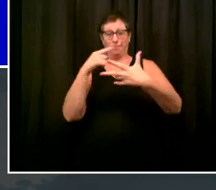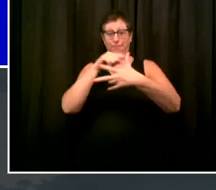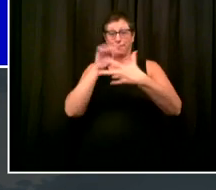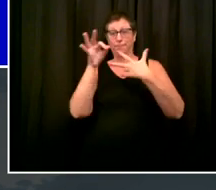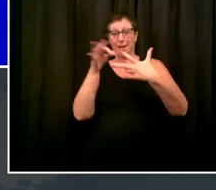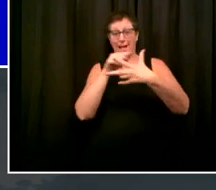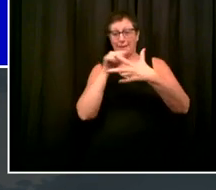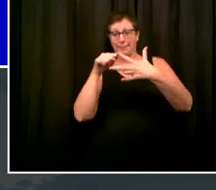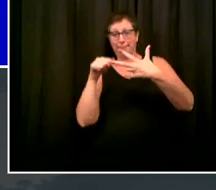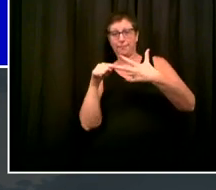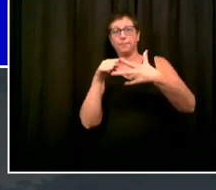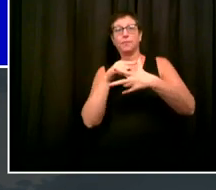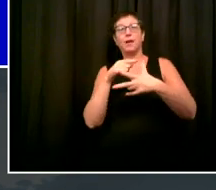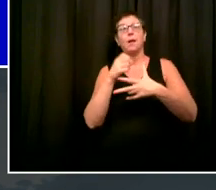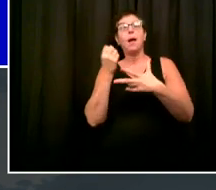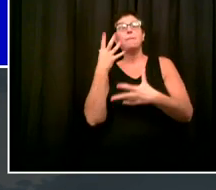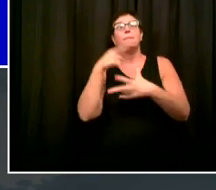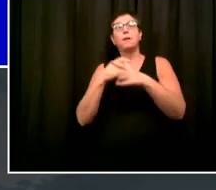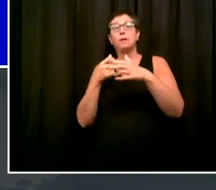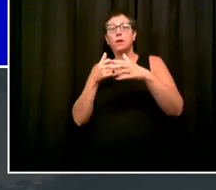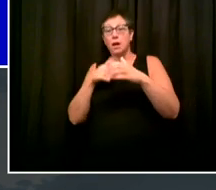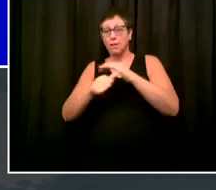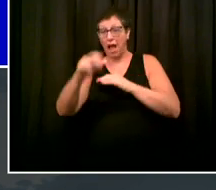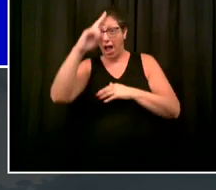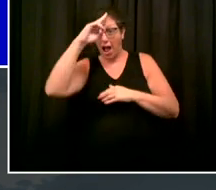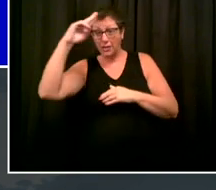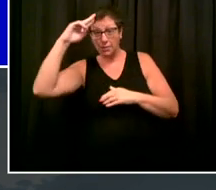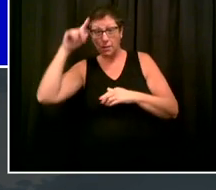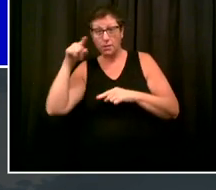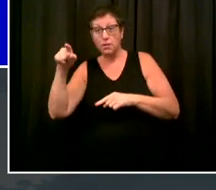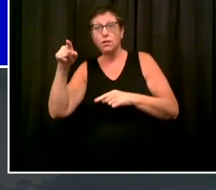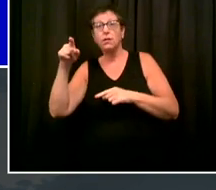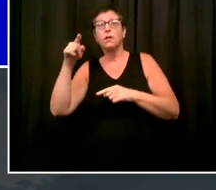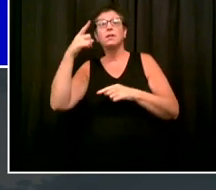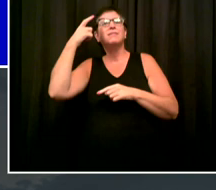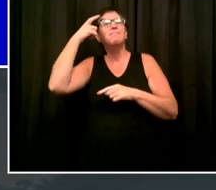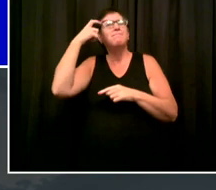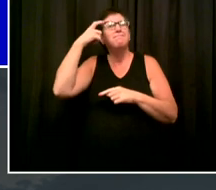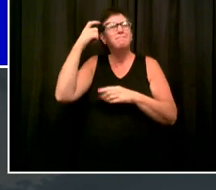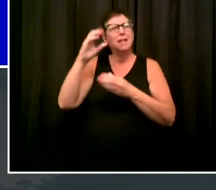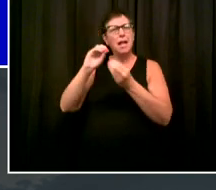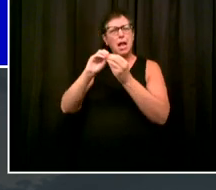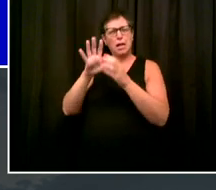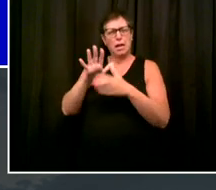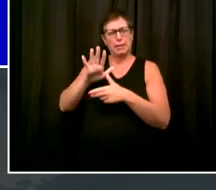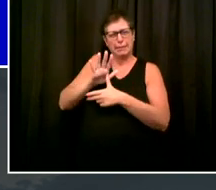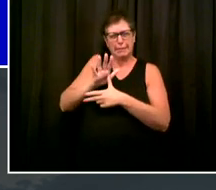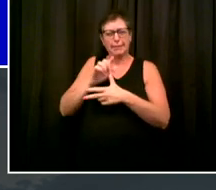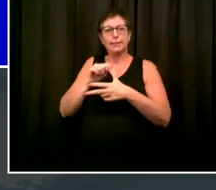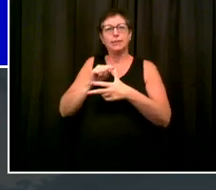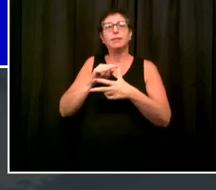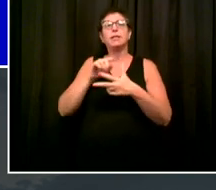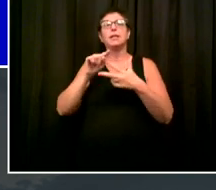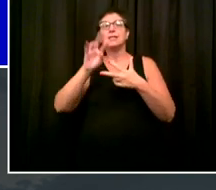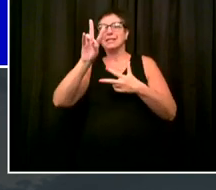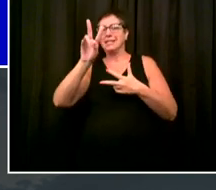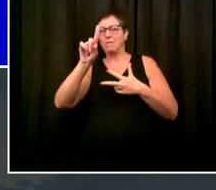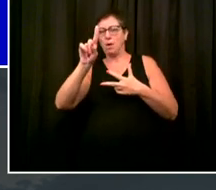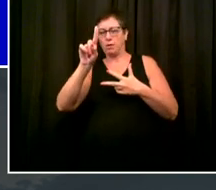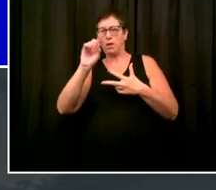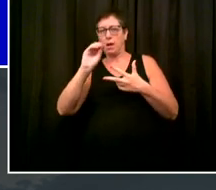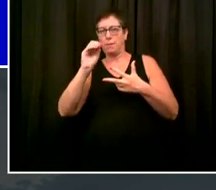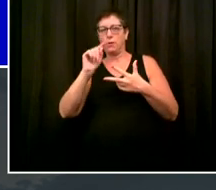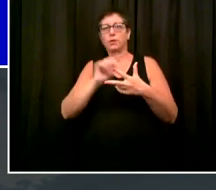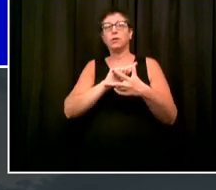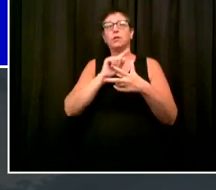to hospitals for suspected COVID-19. Threshold 200 patients today, 71. And the confirmed positive rate